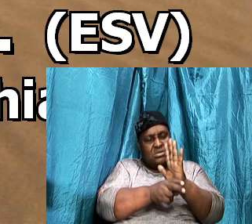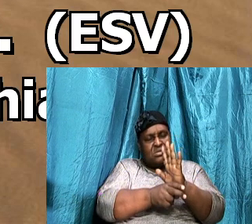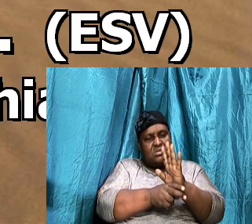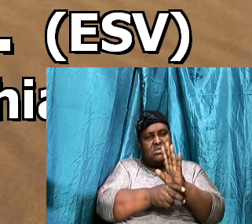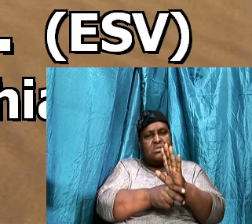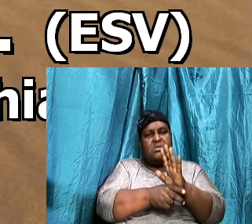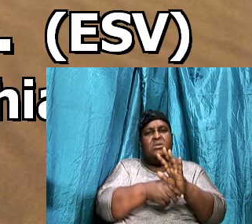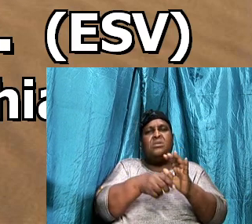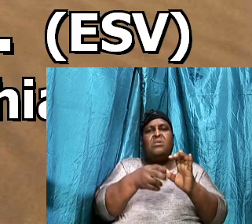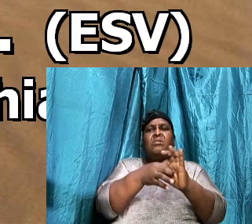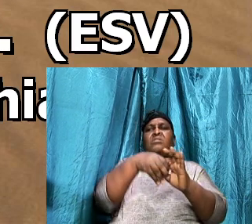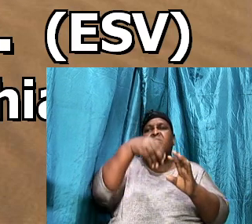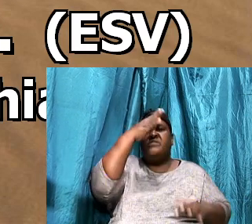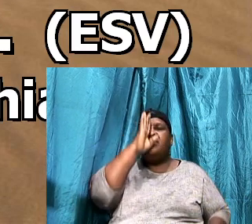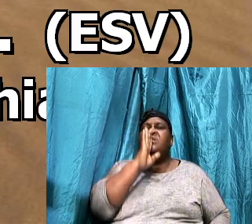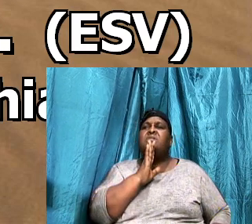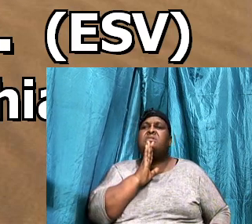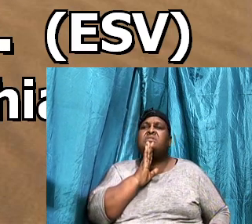Of God,